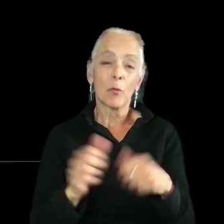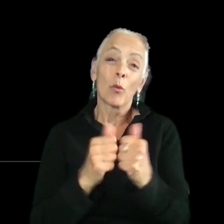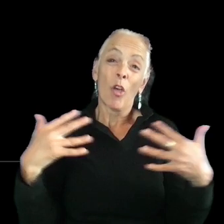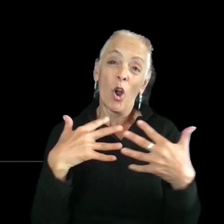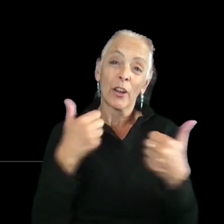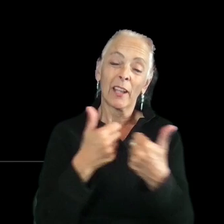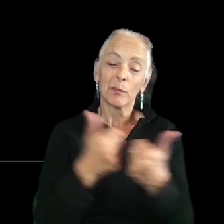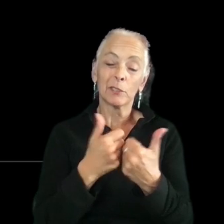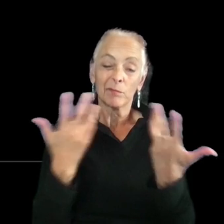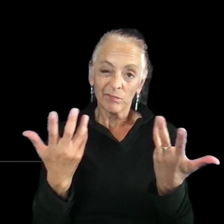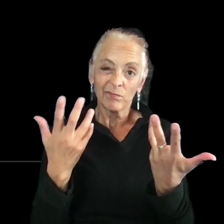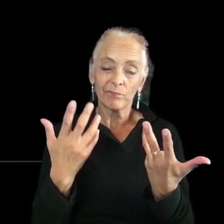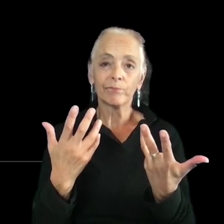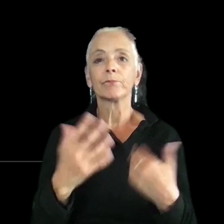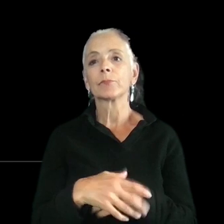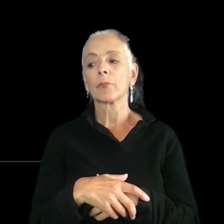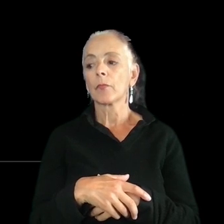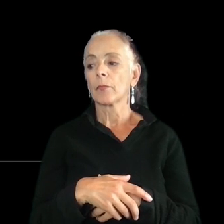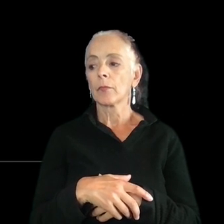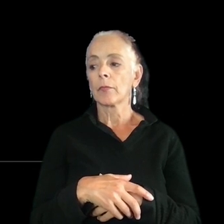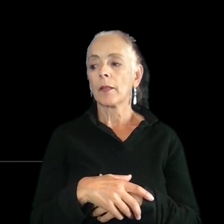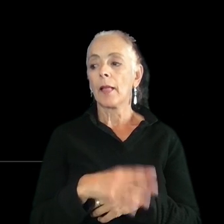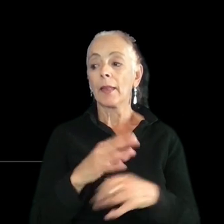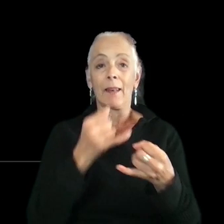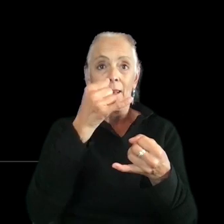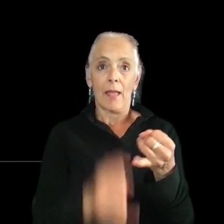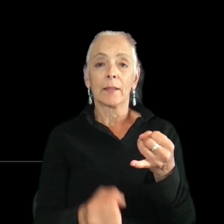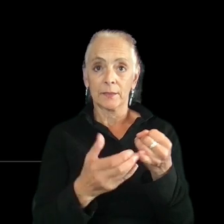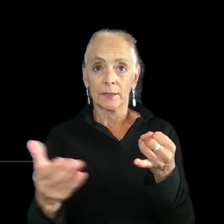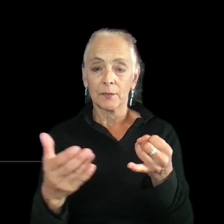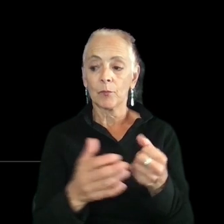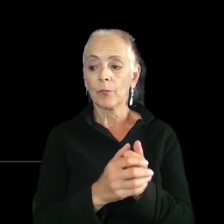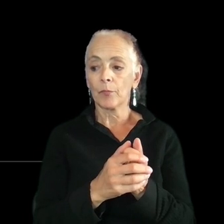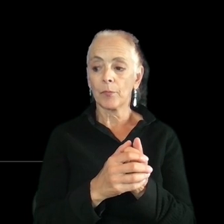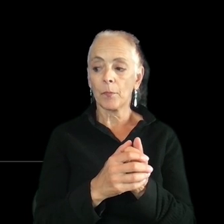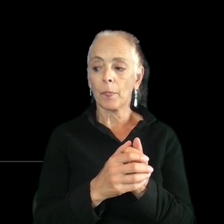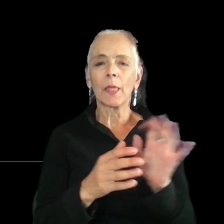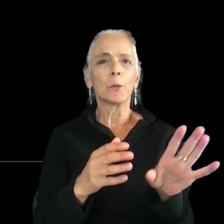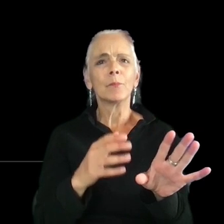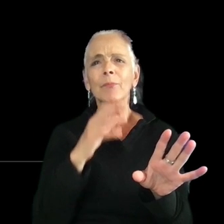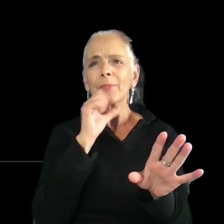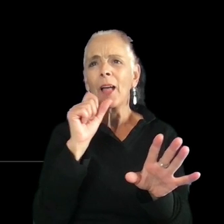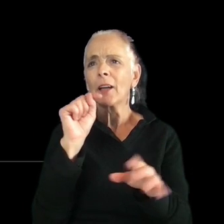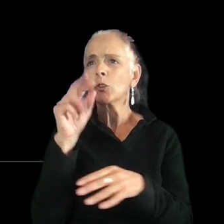unfortunately. And really, the last thing is, uh, not even a trope we're going to address here today,